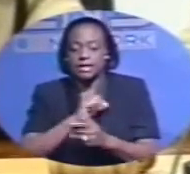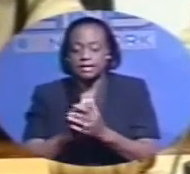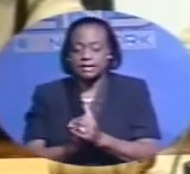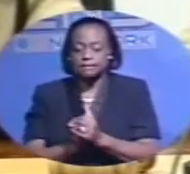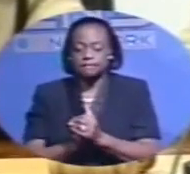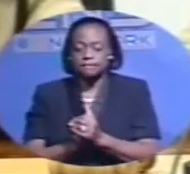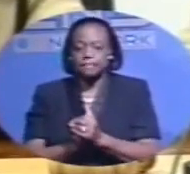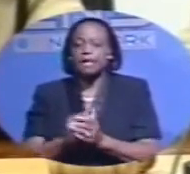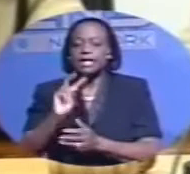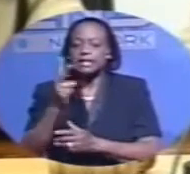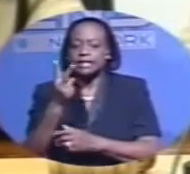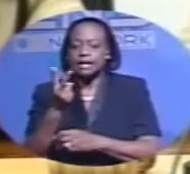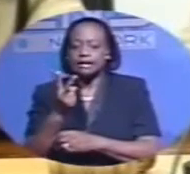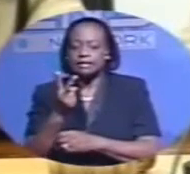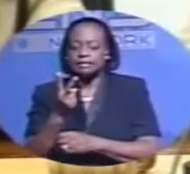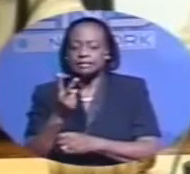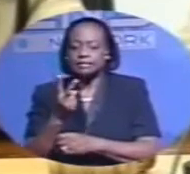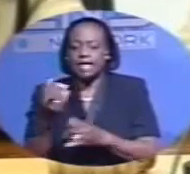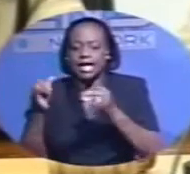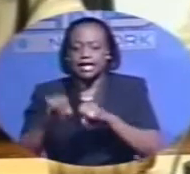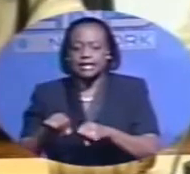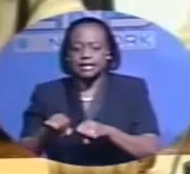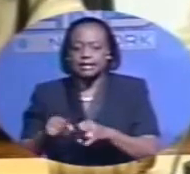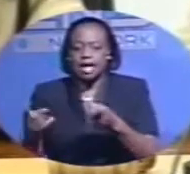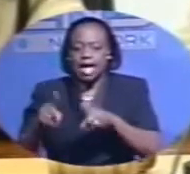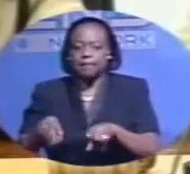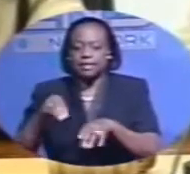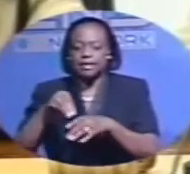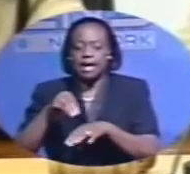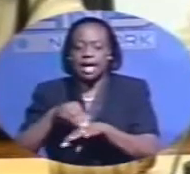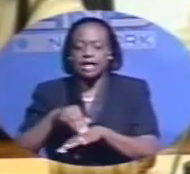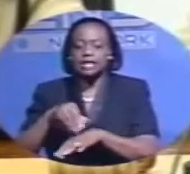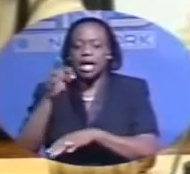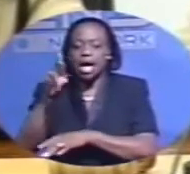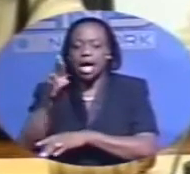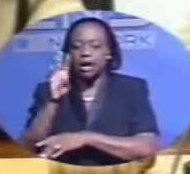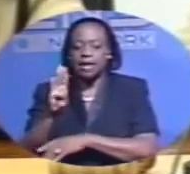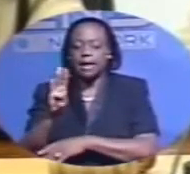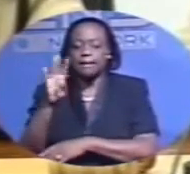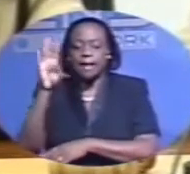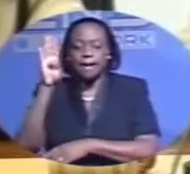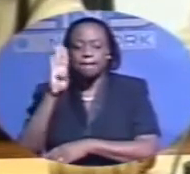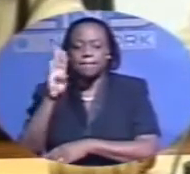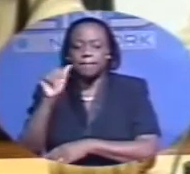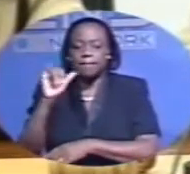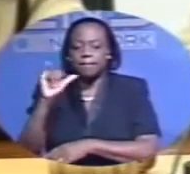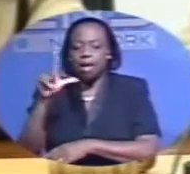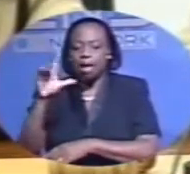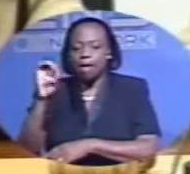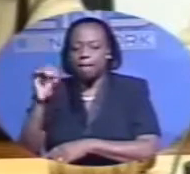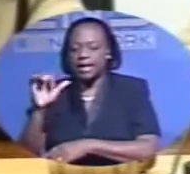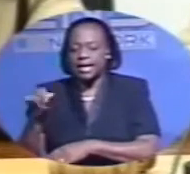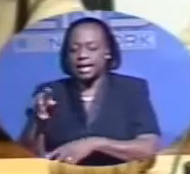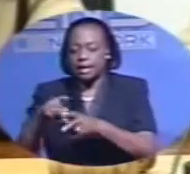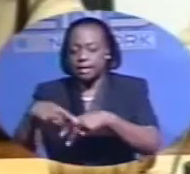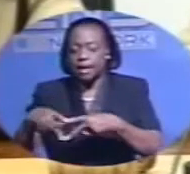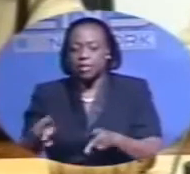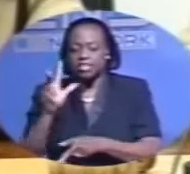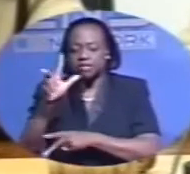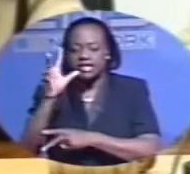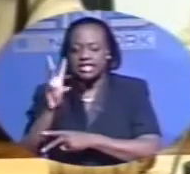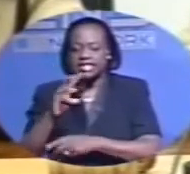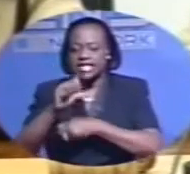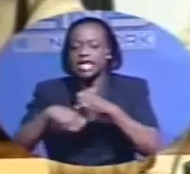The second incident took place at Arum Bailey Park, where a 36-year-old male was stabbed